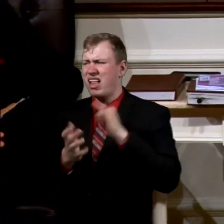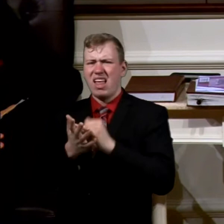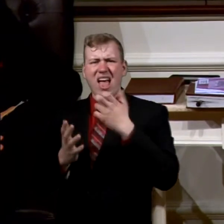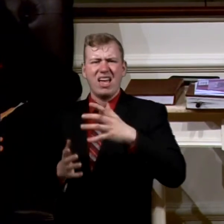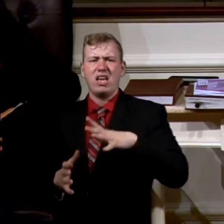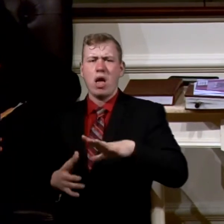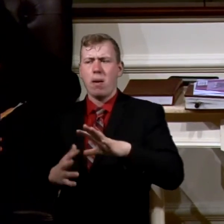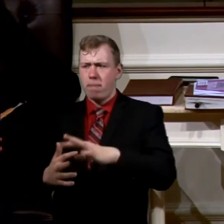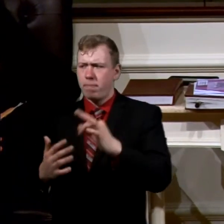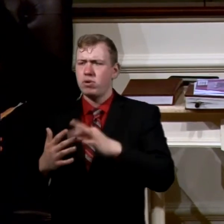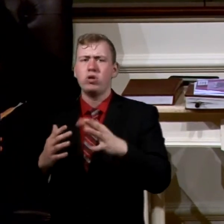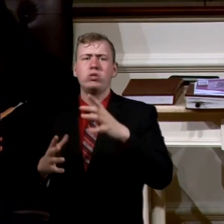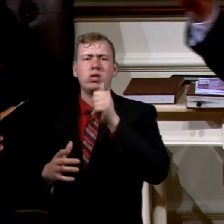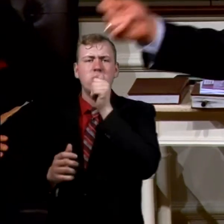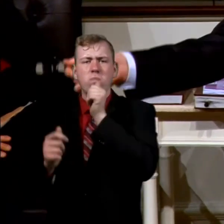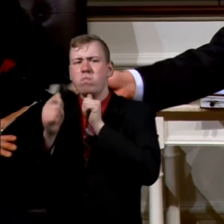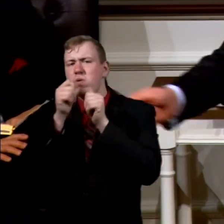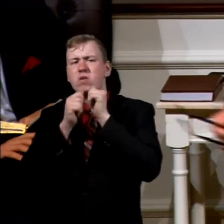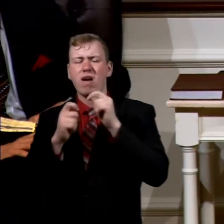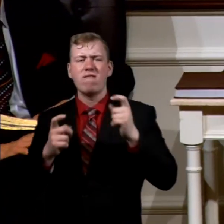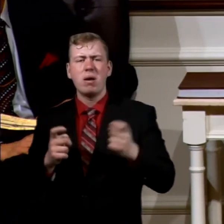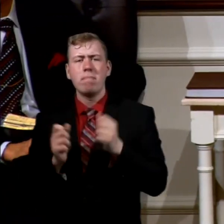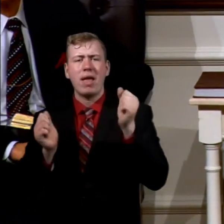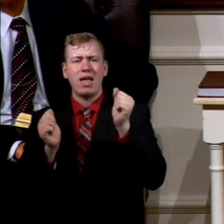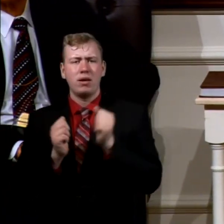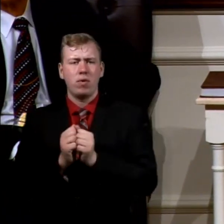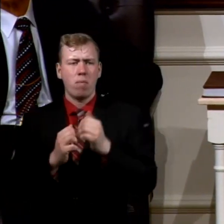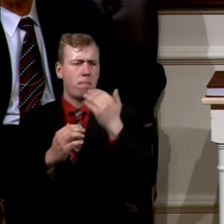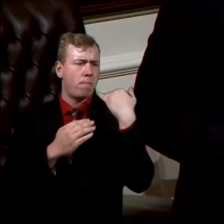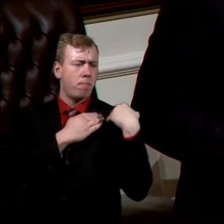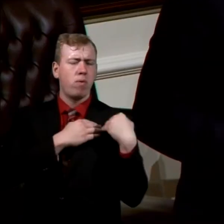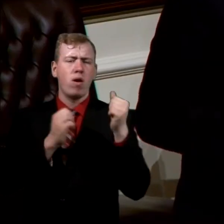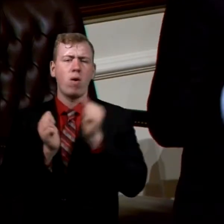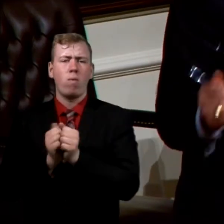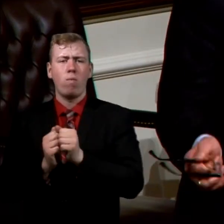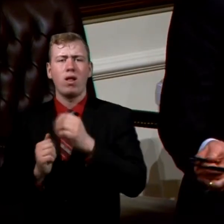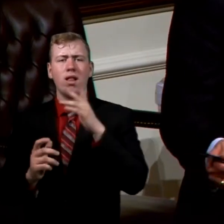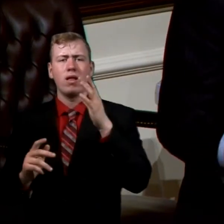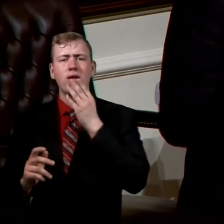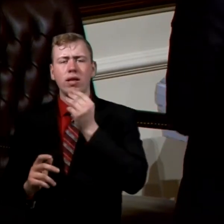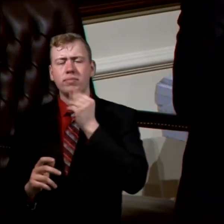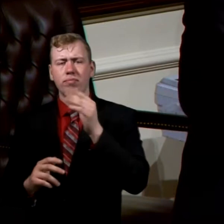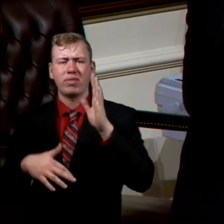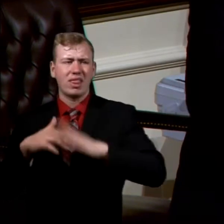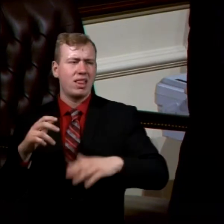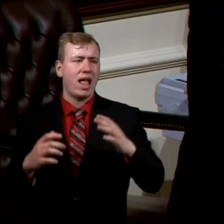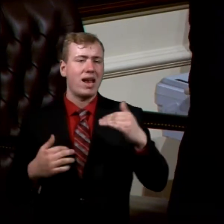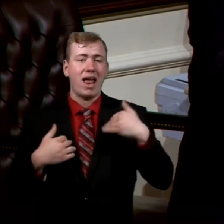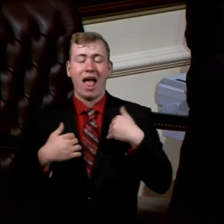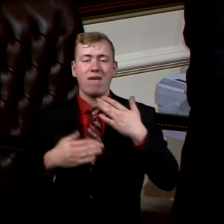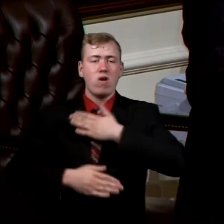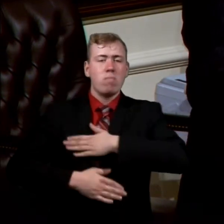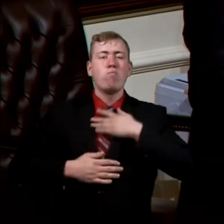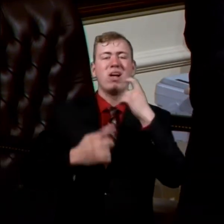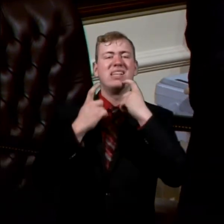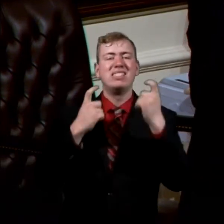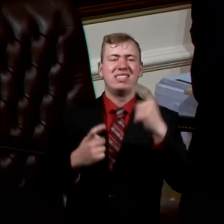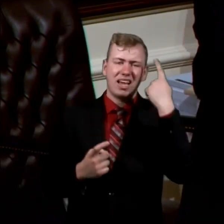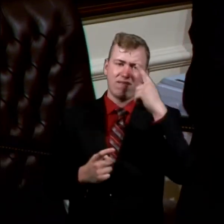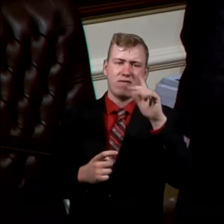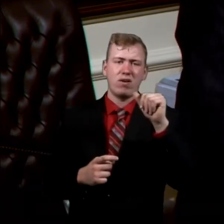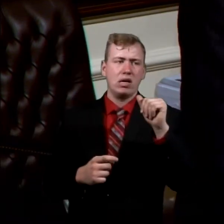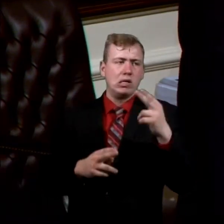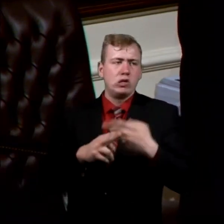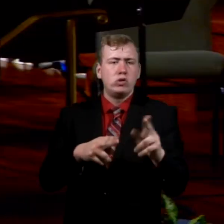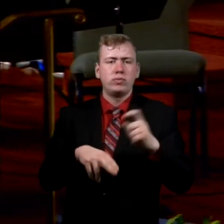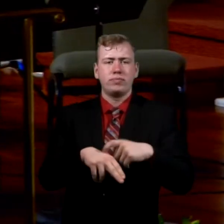suffer affliction with the people of God than to enjoy the pleasures of sin for a season. He made a choice that the riches of Christ, and by the